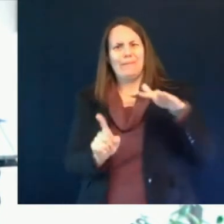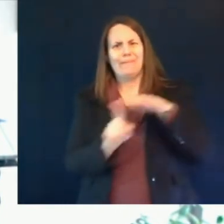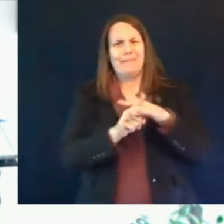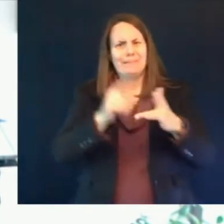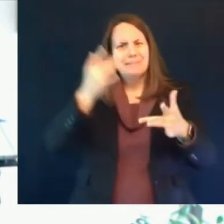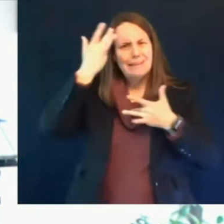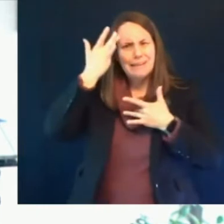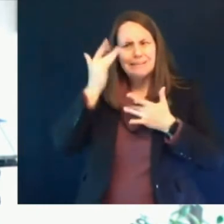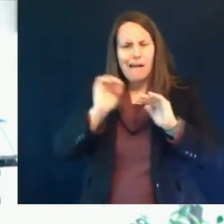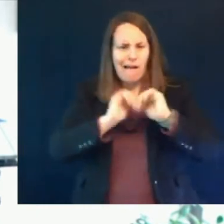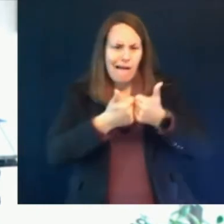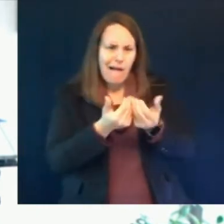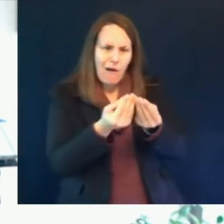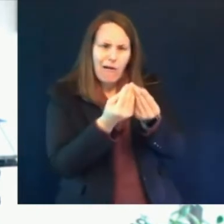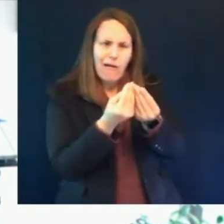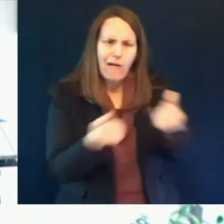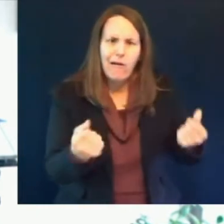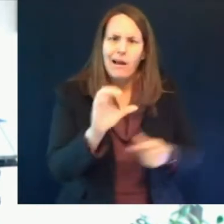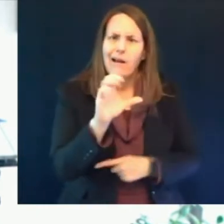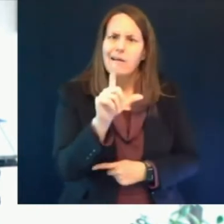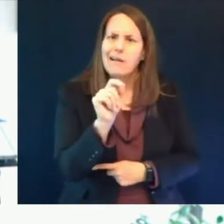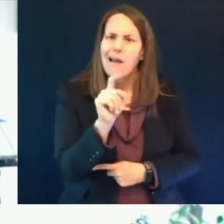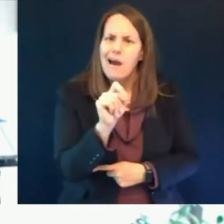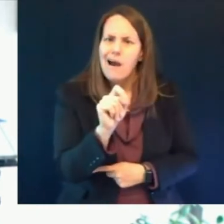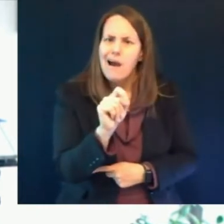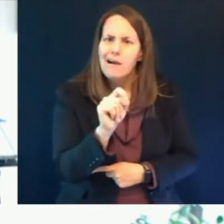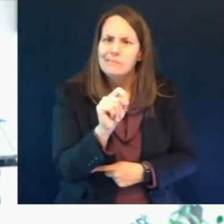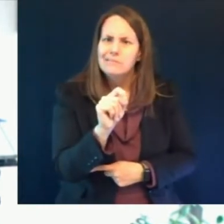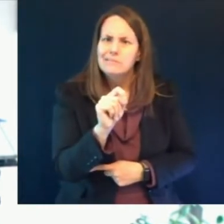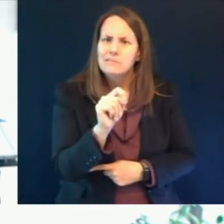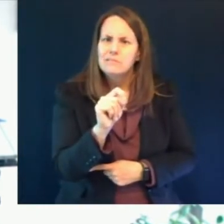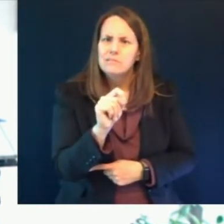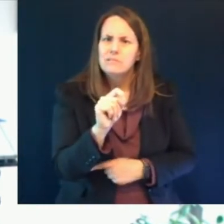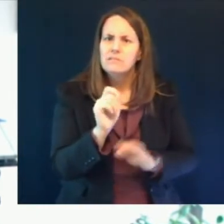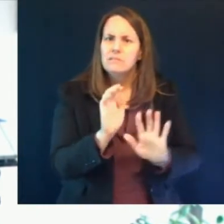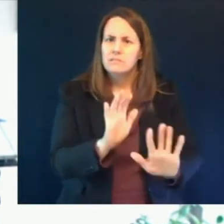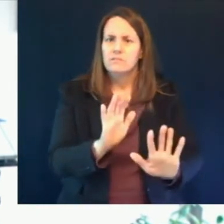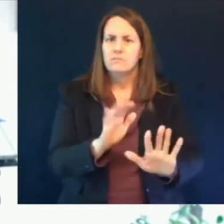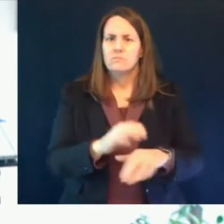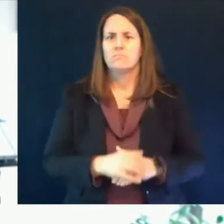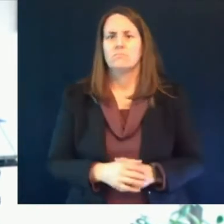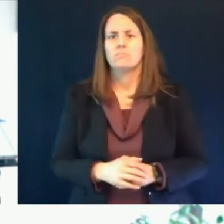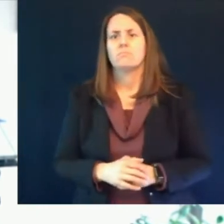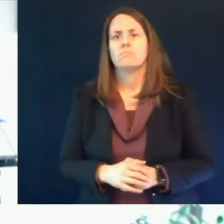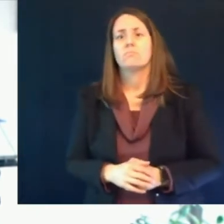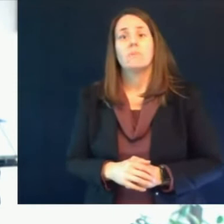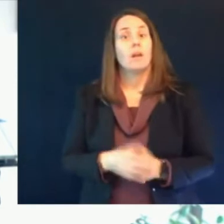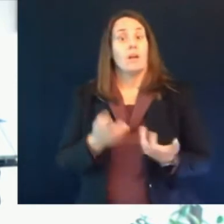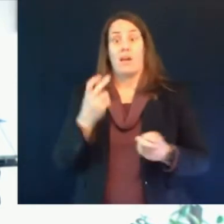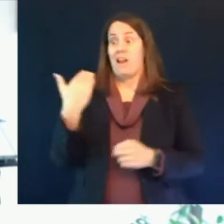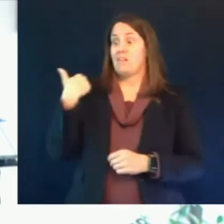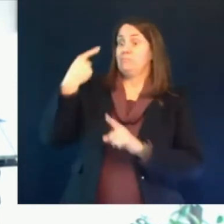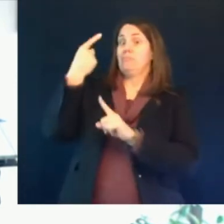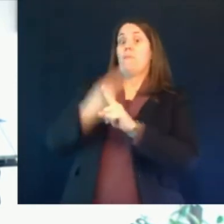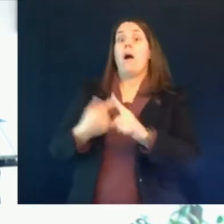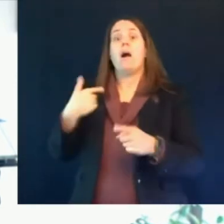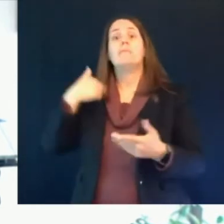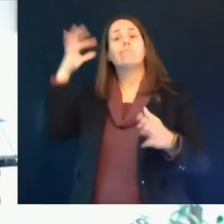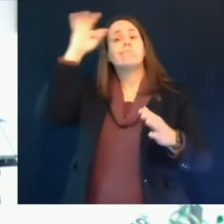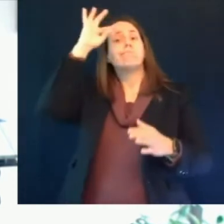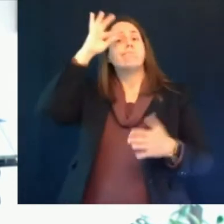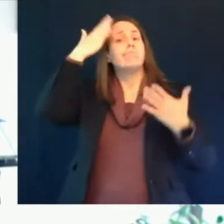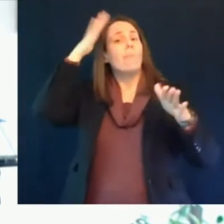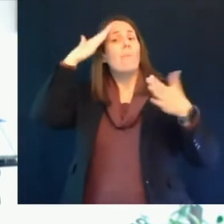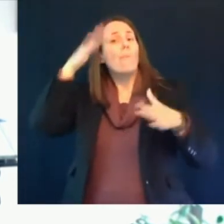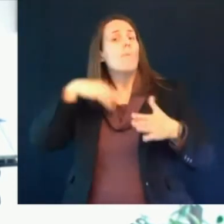a new illness that a month ago we didn't know existed and while it's important to fully characterize it it makes very